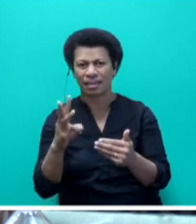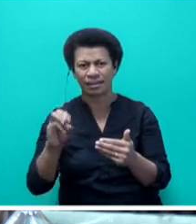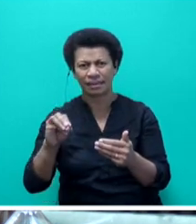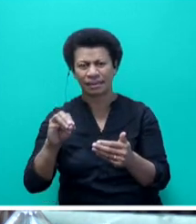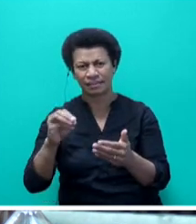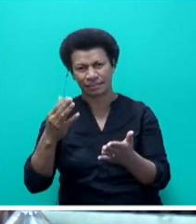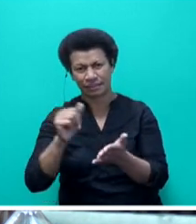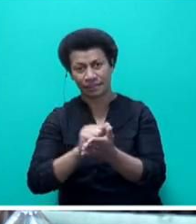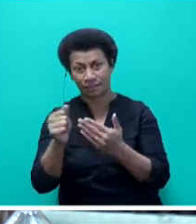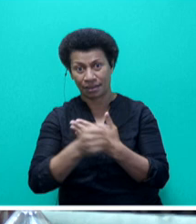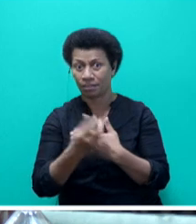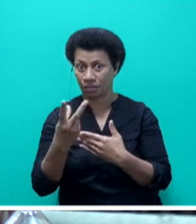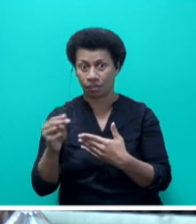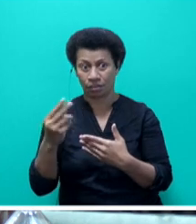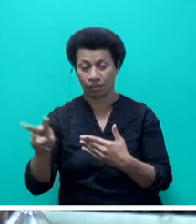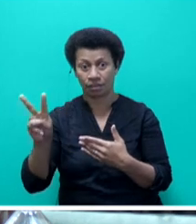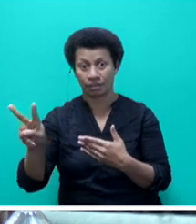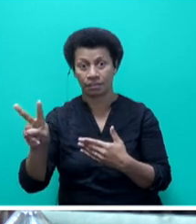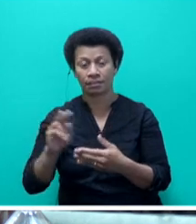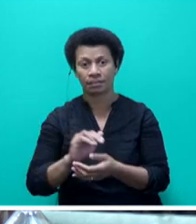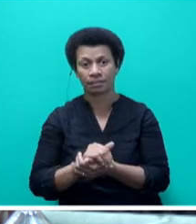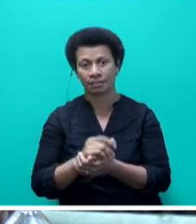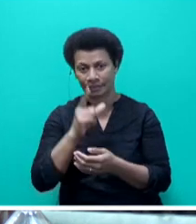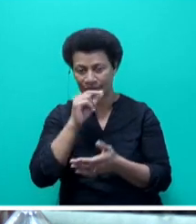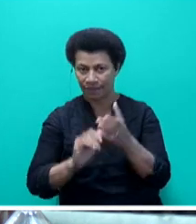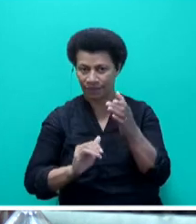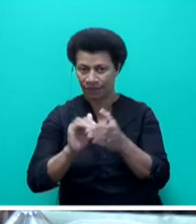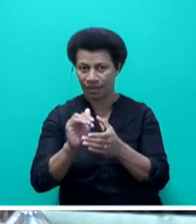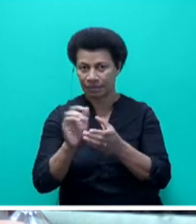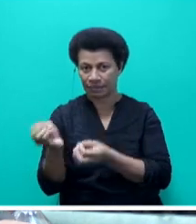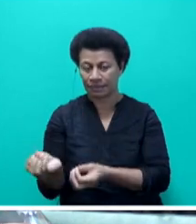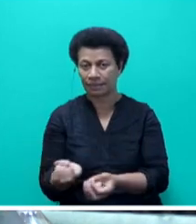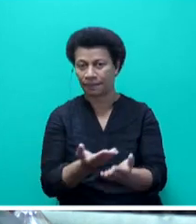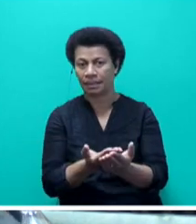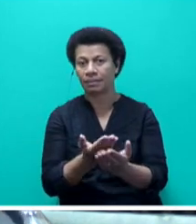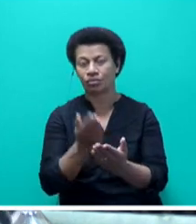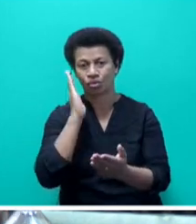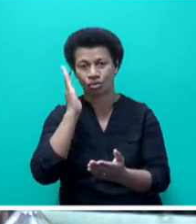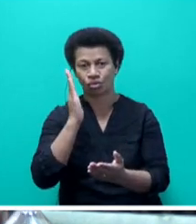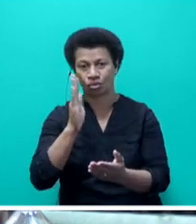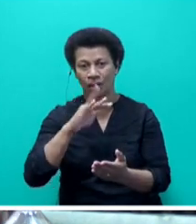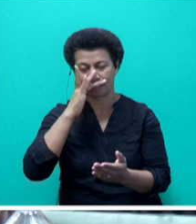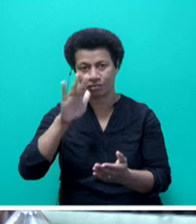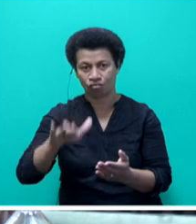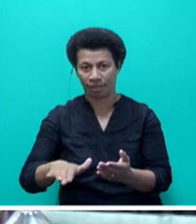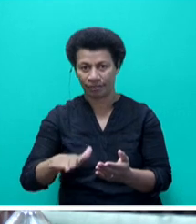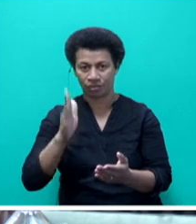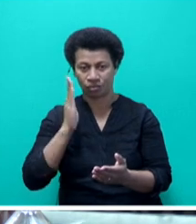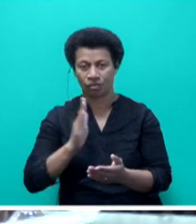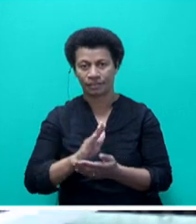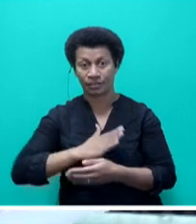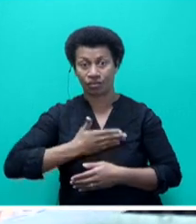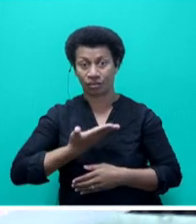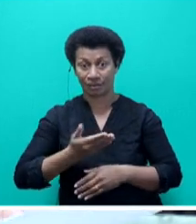available at all schools since 15 August 2022 and can be filled out and submitted to the children's school or to the child's school. In the interest of